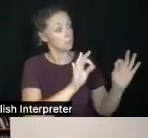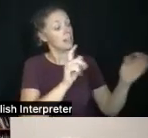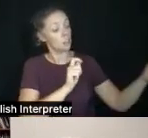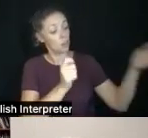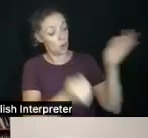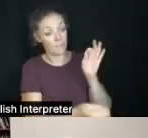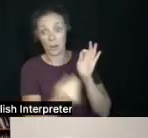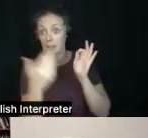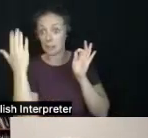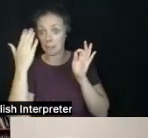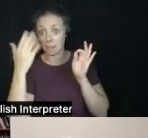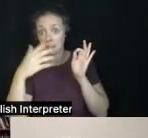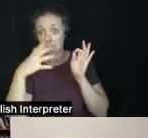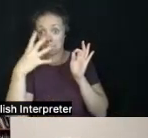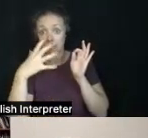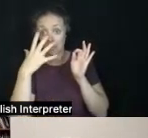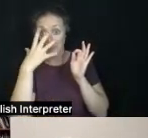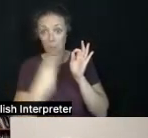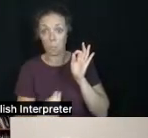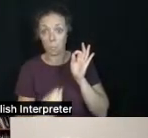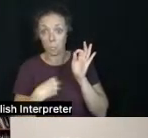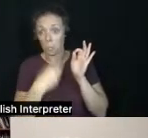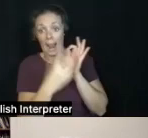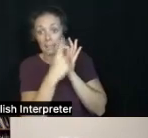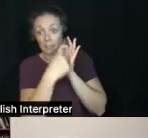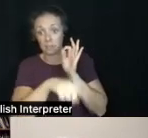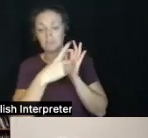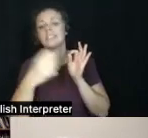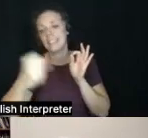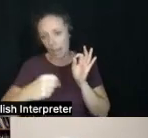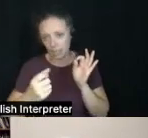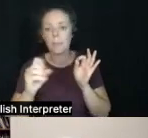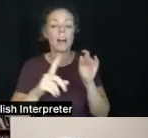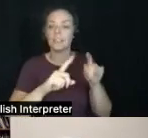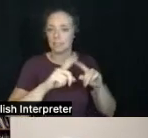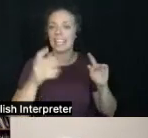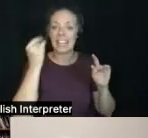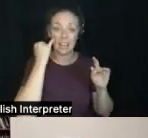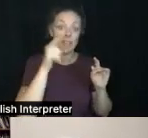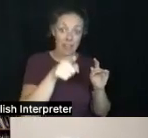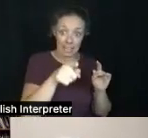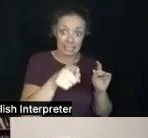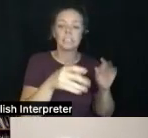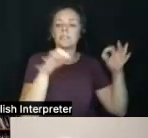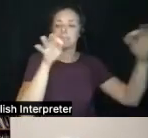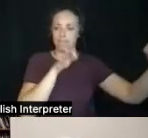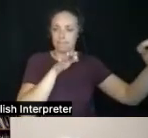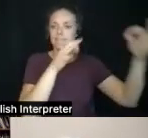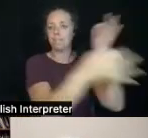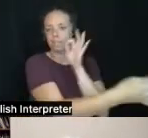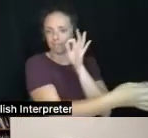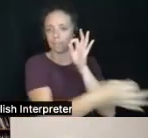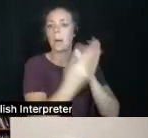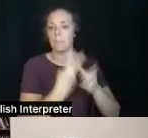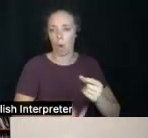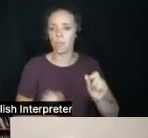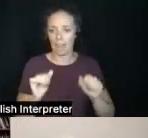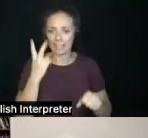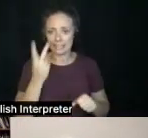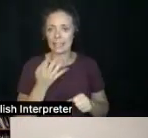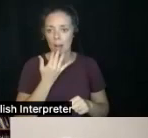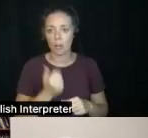Yeah. This is another lovely piece. So this is a series that I did, again, straight out of my garden. I grow,